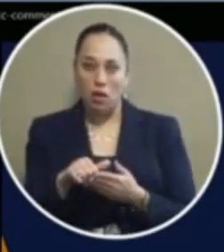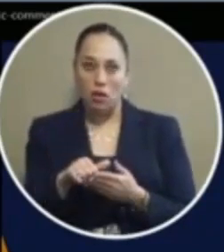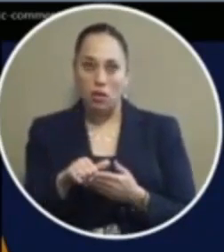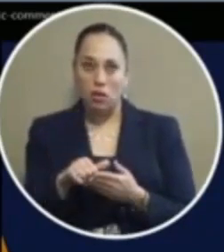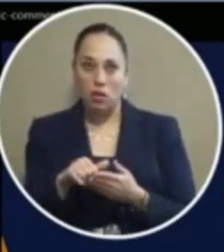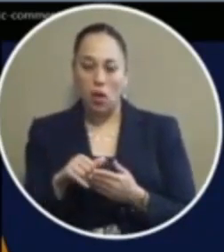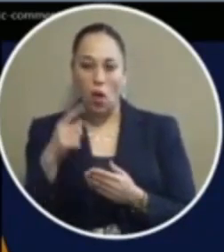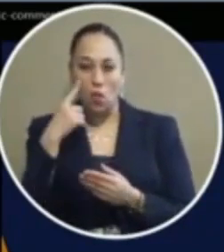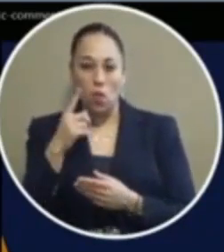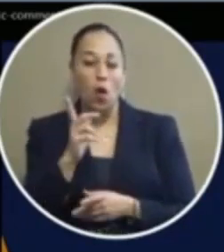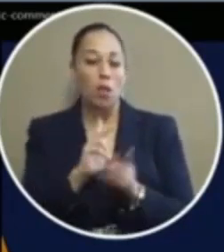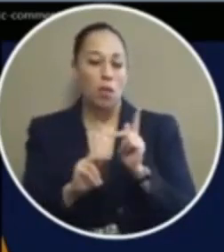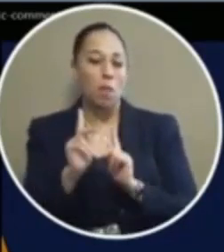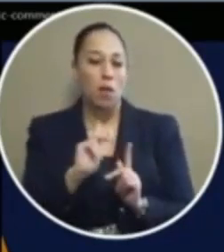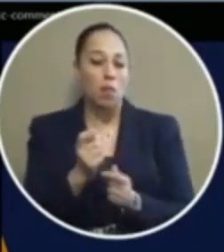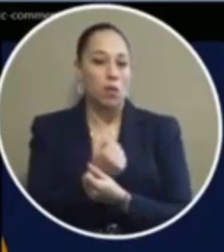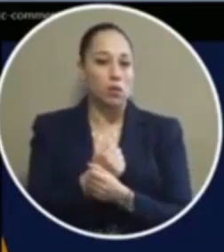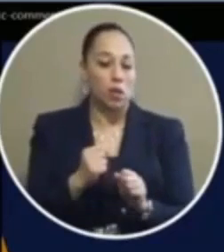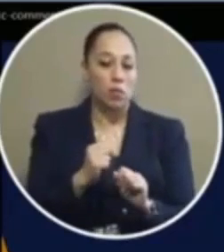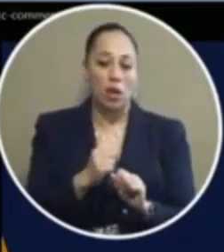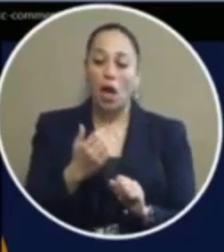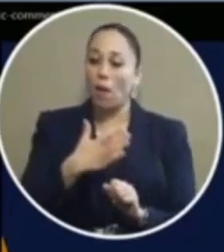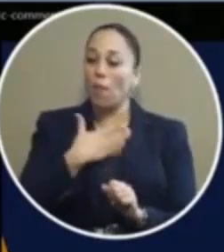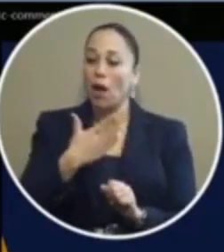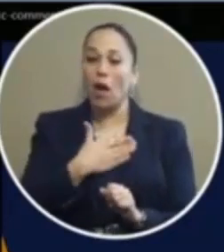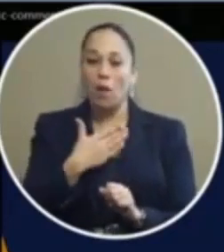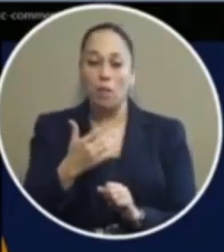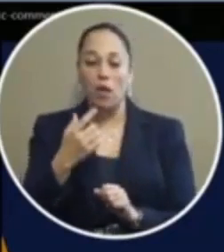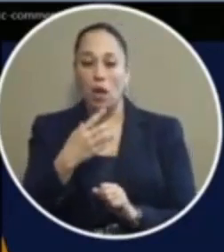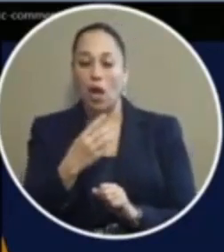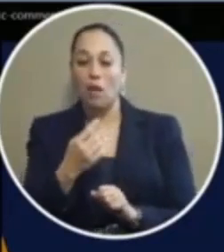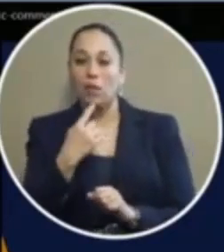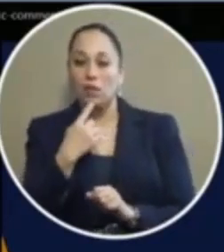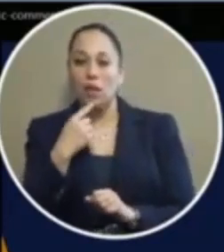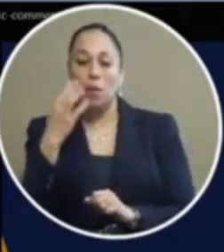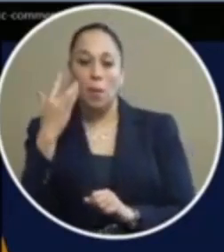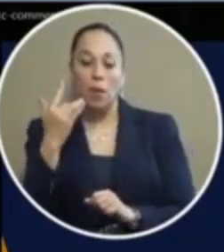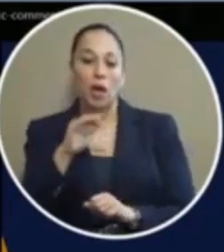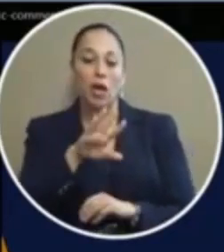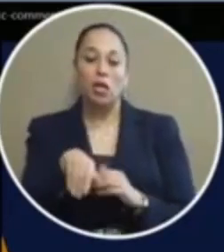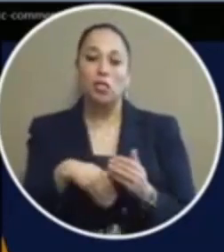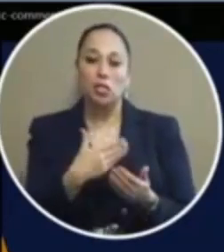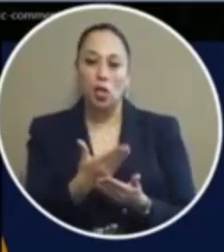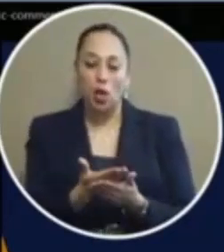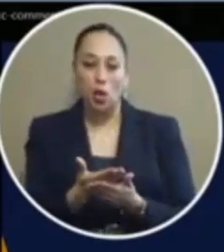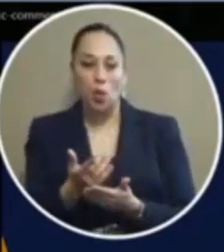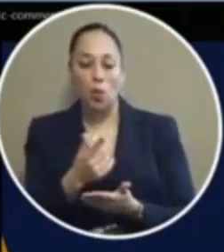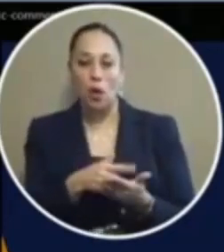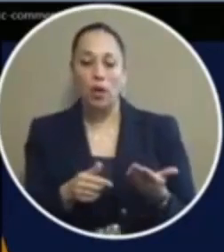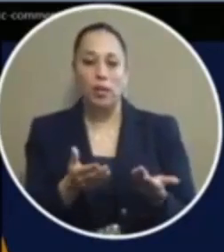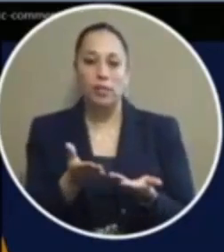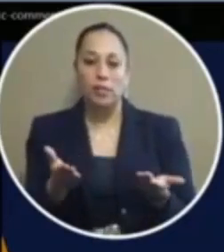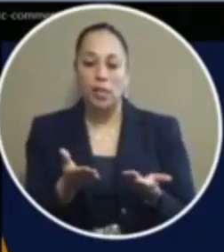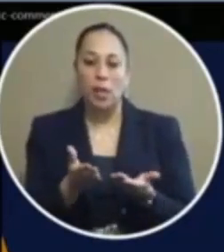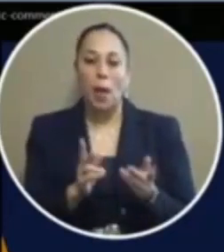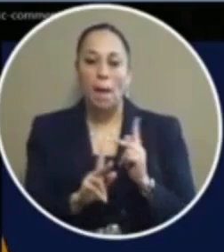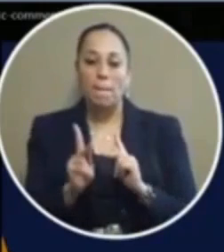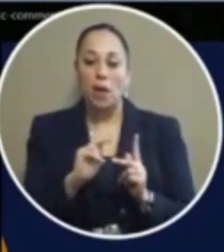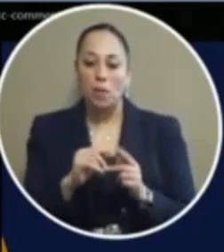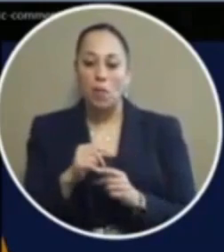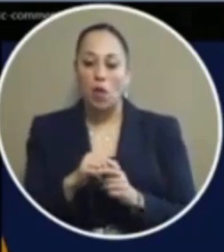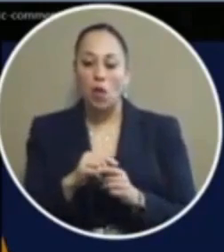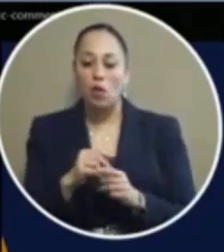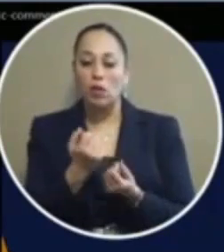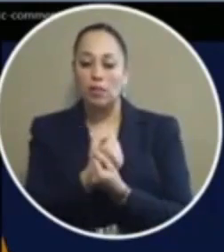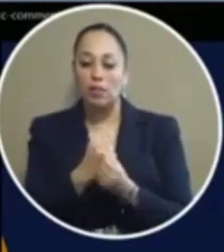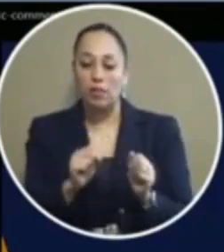for our public safety i'm happy to speak to you about this because all of you have made clear public safety is your number